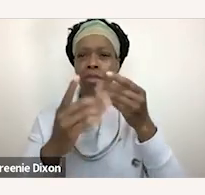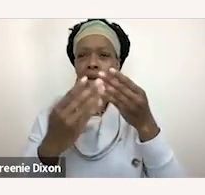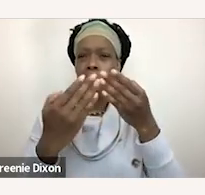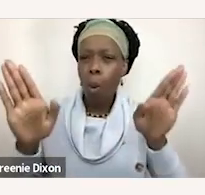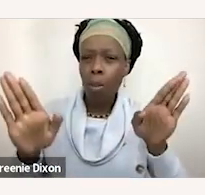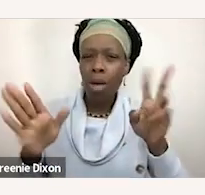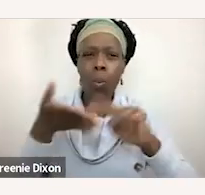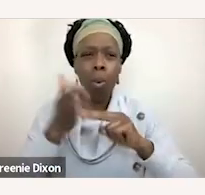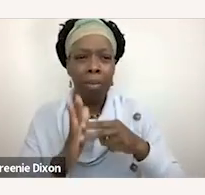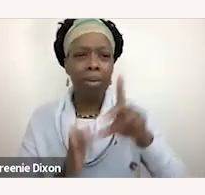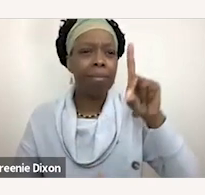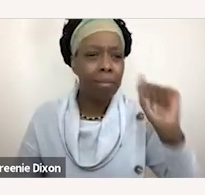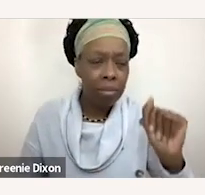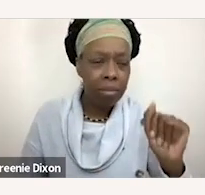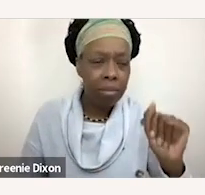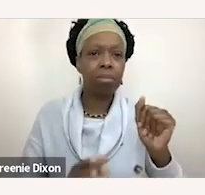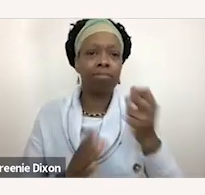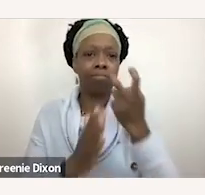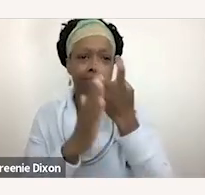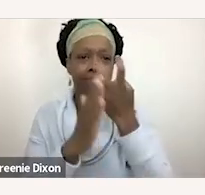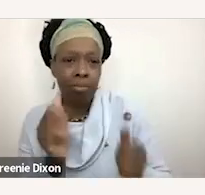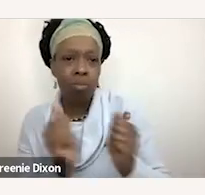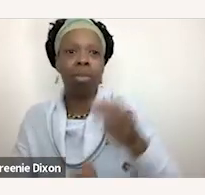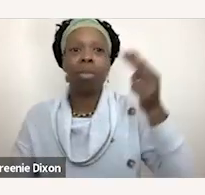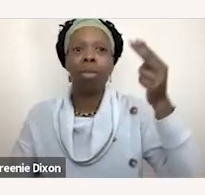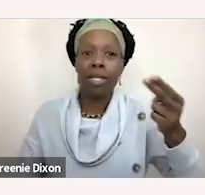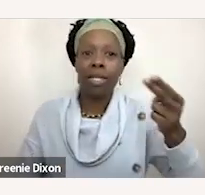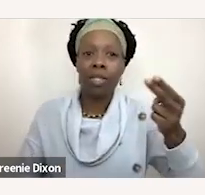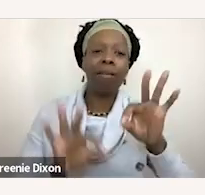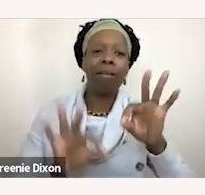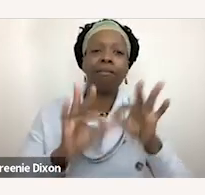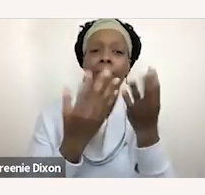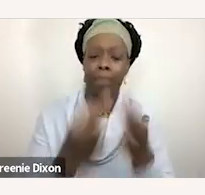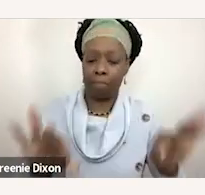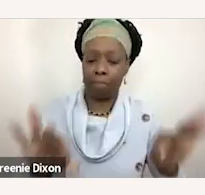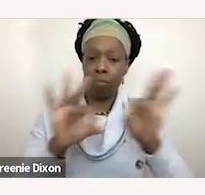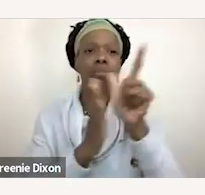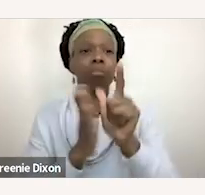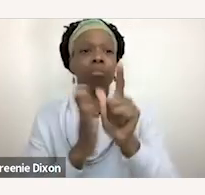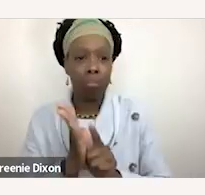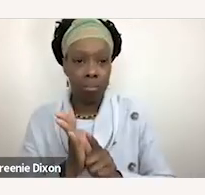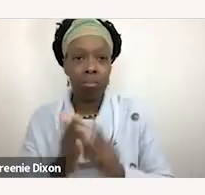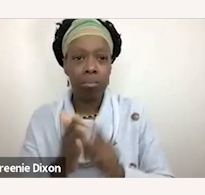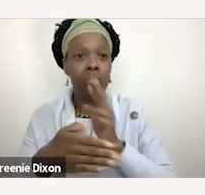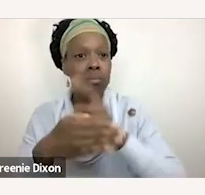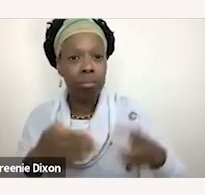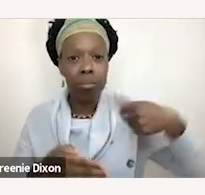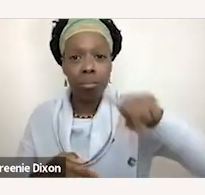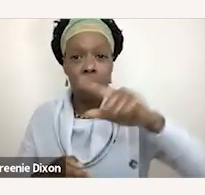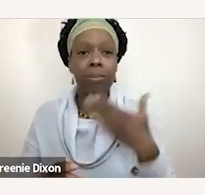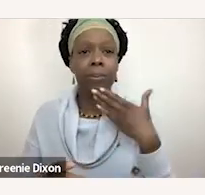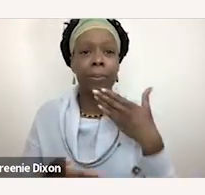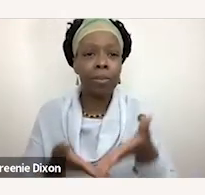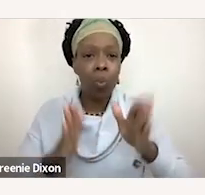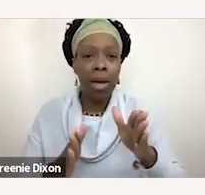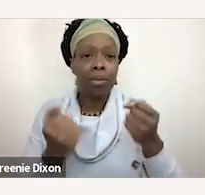disability history and family-relevant laws that will leave you with actionable ways to advocate for disability inclusion in your child's school.